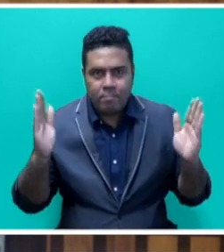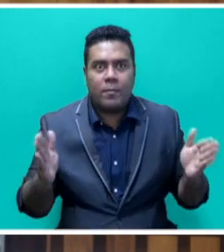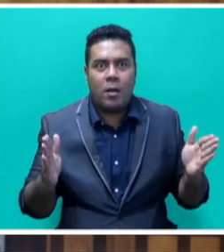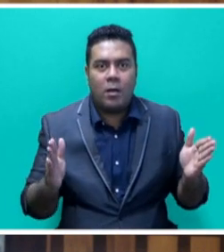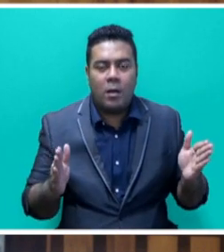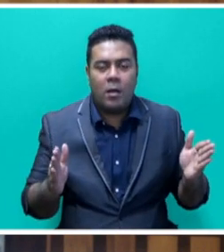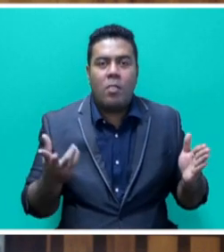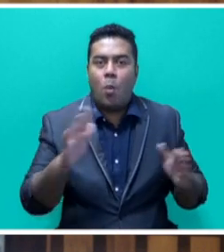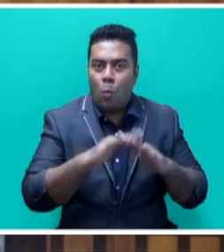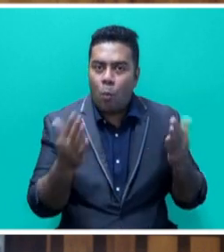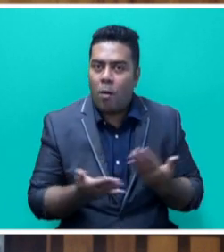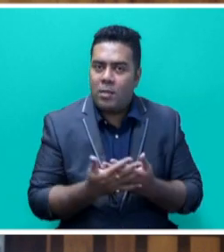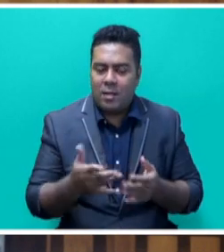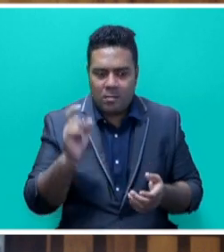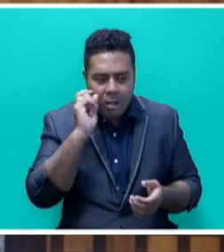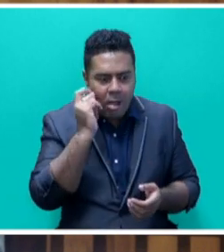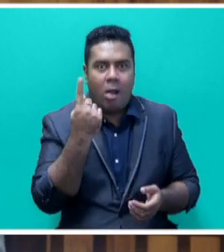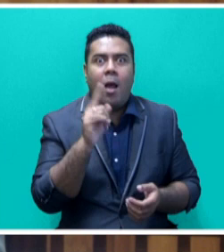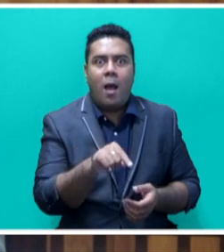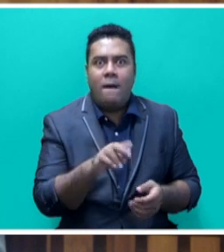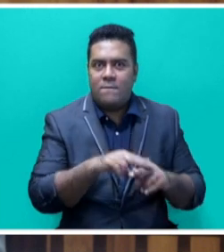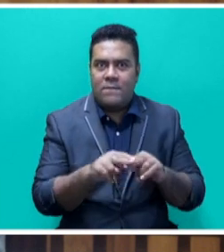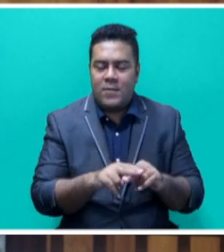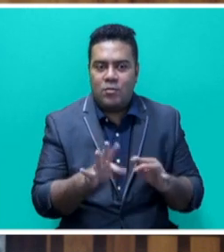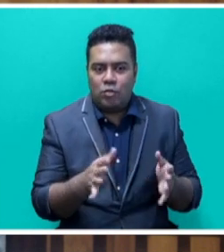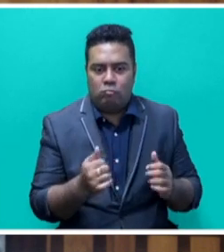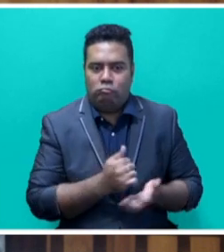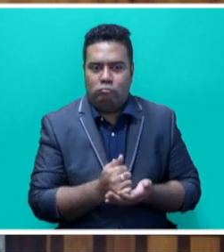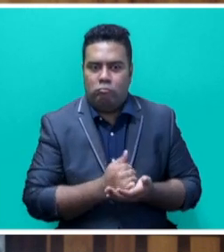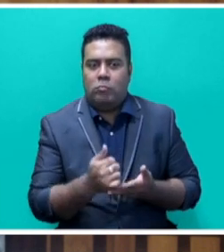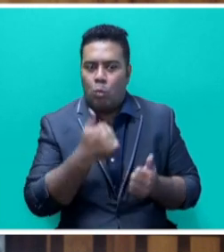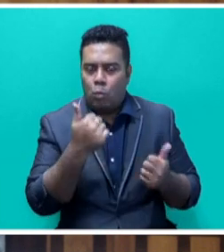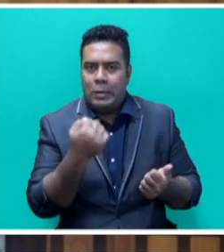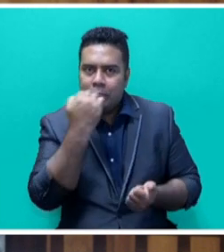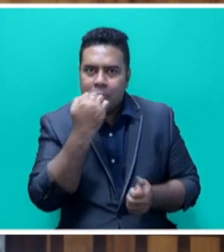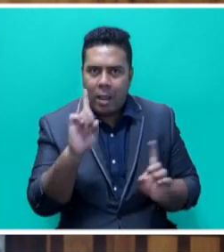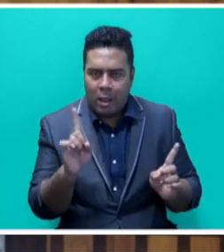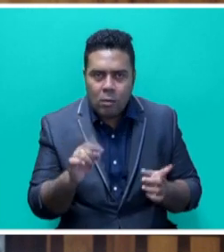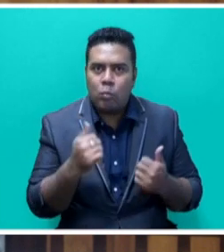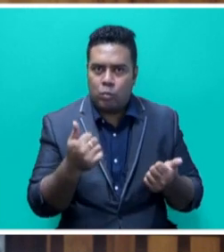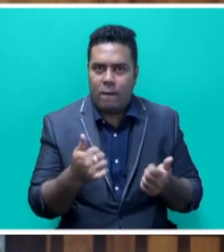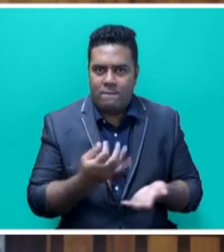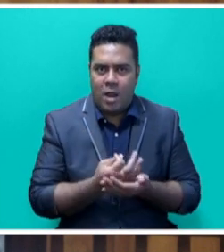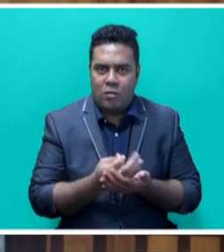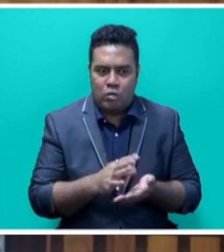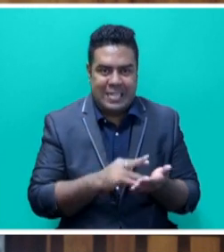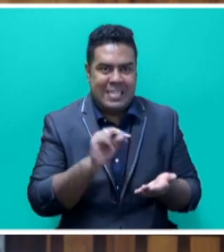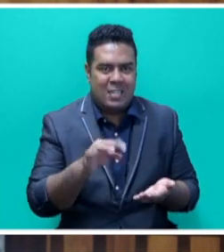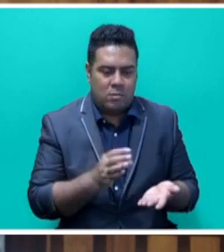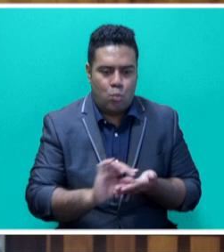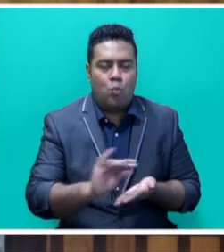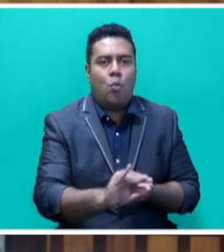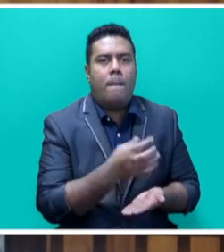world, Mr. Speaker, Sir, has taken note of Fiji's proactive approach to quantifying its climate finance needs and its innovative financing solutions.